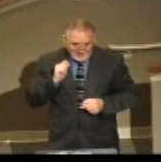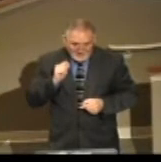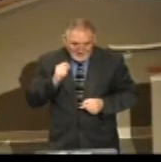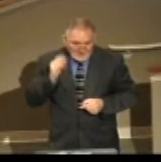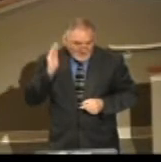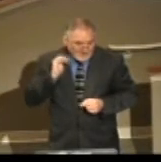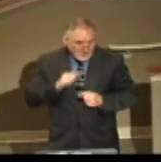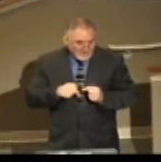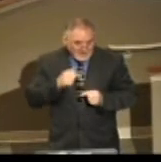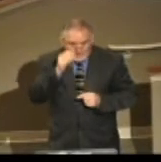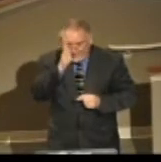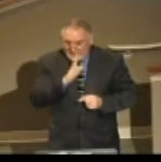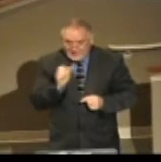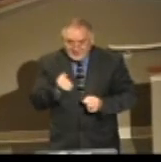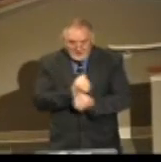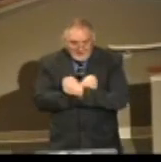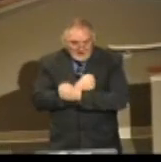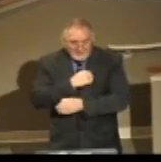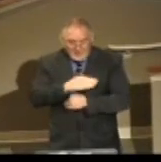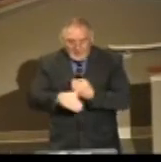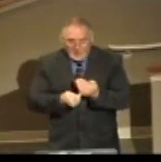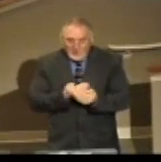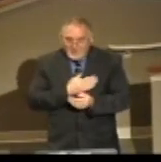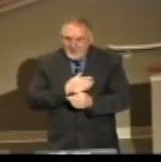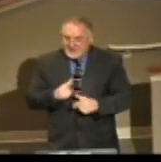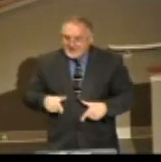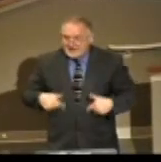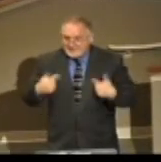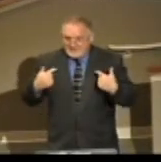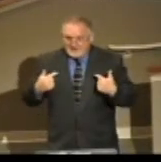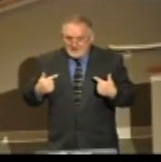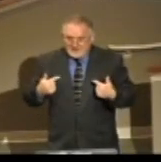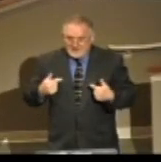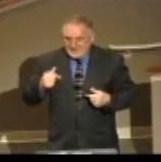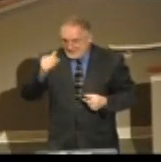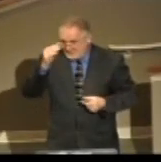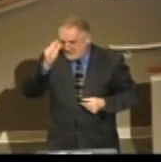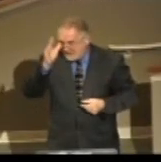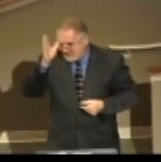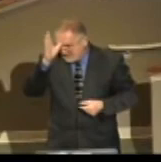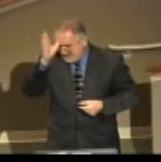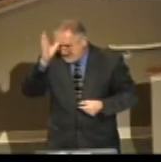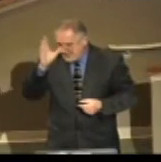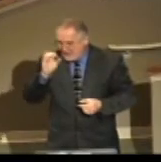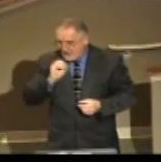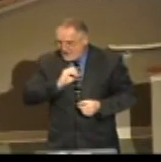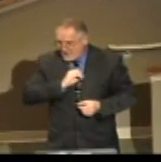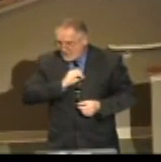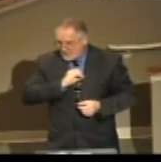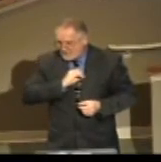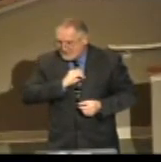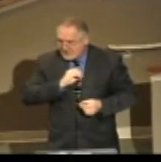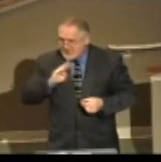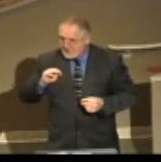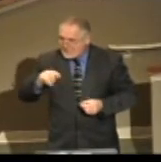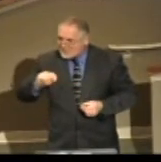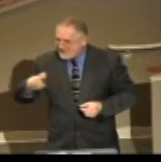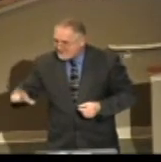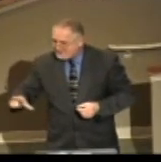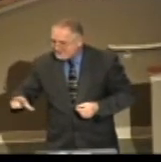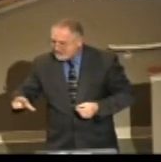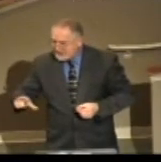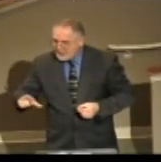I'd heard about God's love all my life, but one day I was working. My dad used to own a motel in town called Sunset Motel. We were tying the motel down.